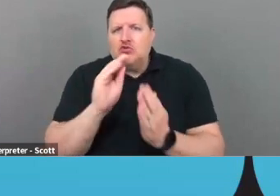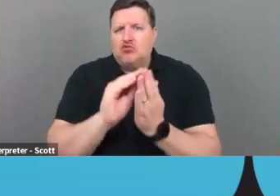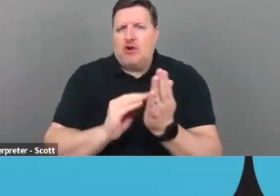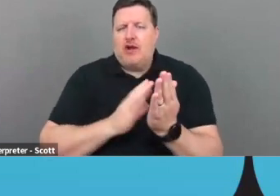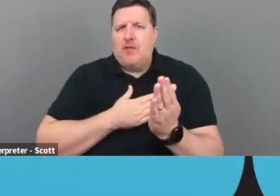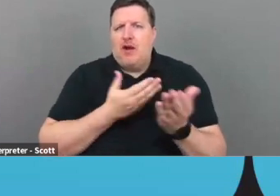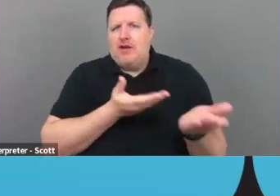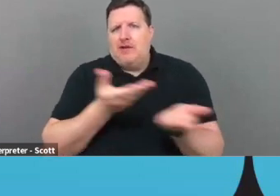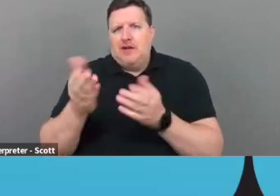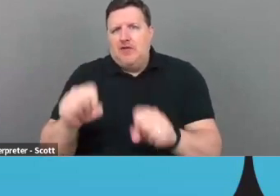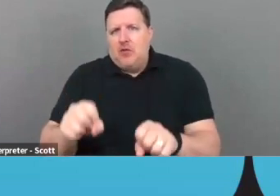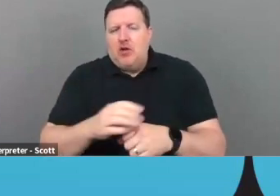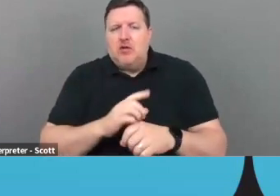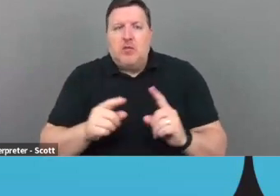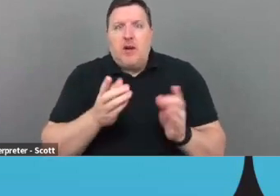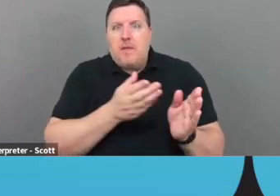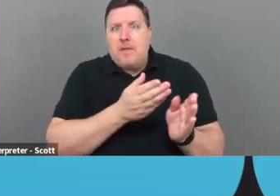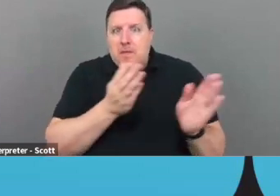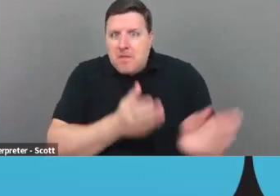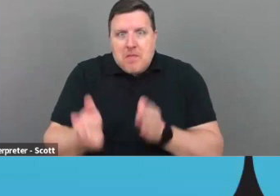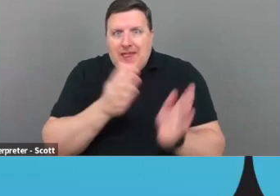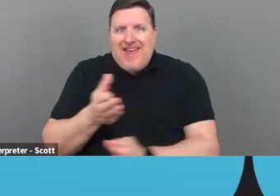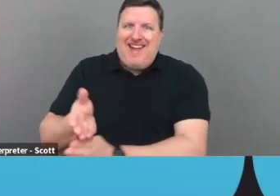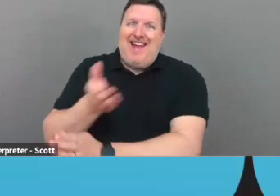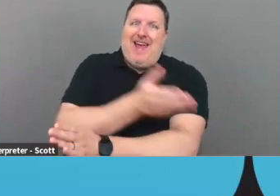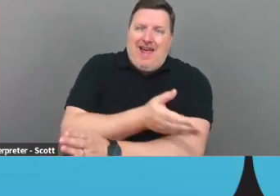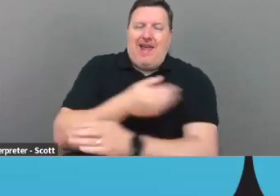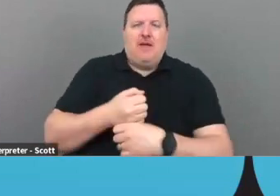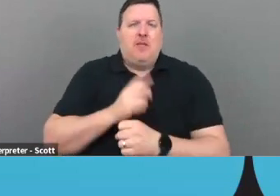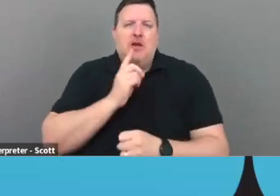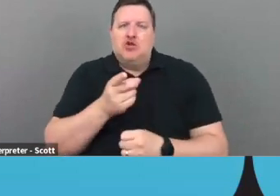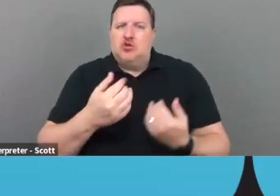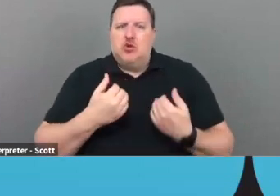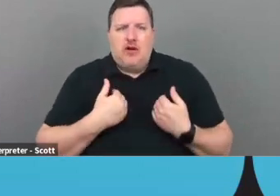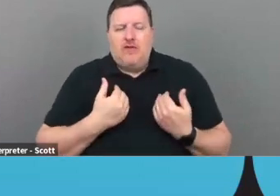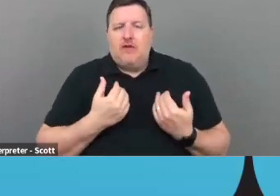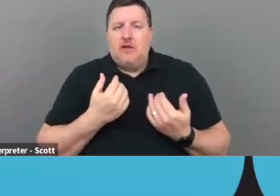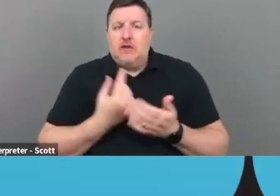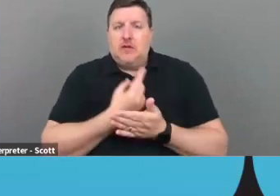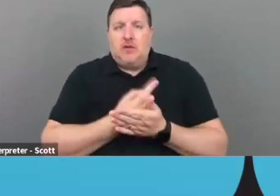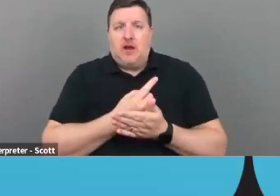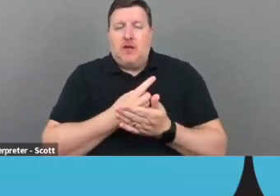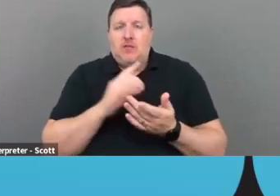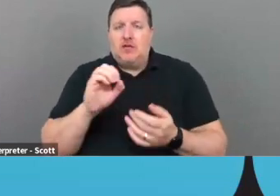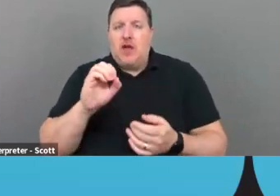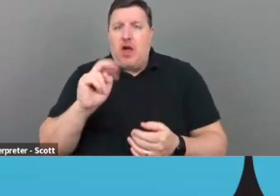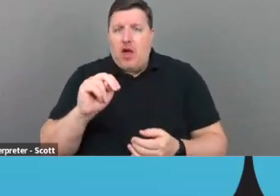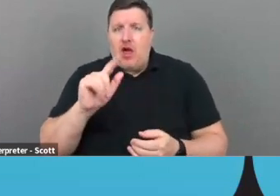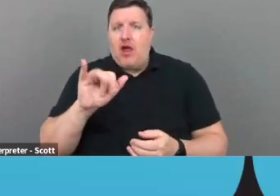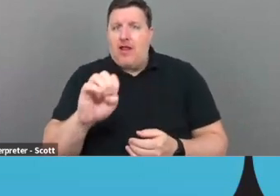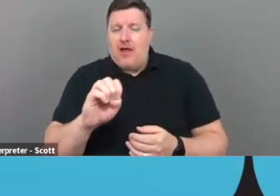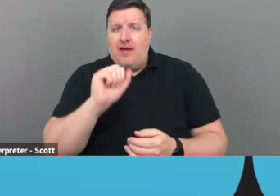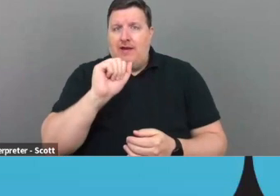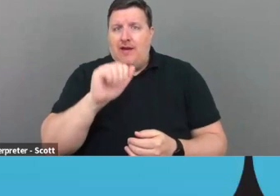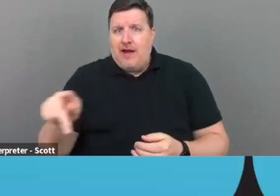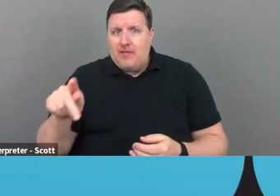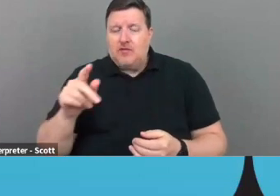but plan ahead. Make sure you have, you know, um, sometimes these online applications, I was working with somebody